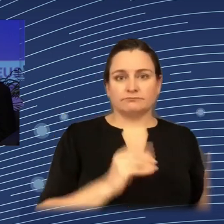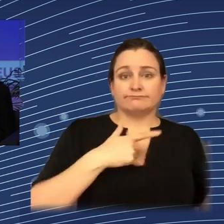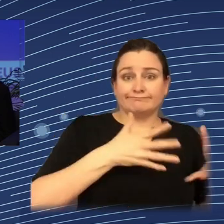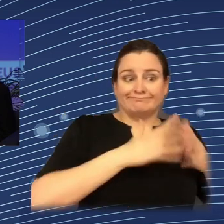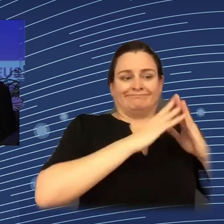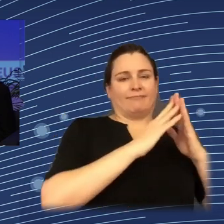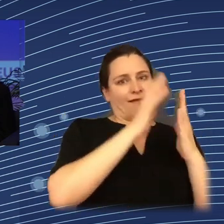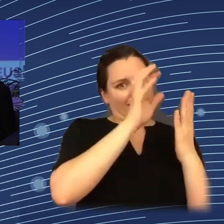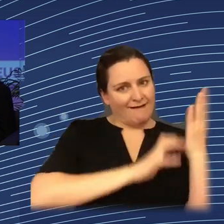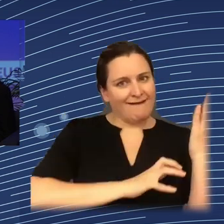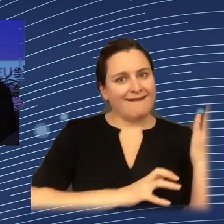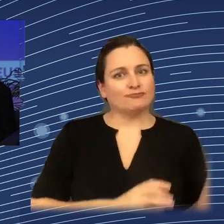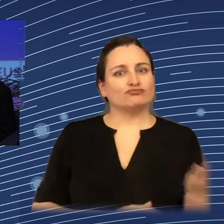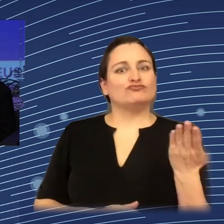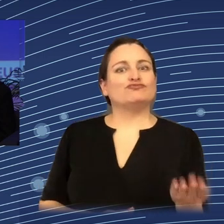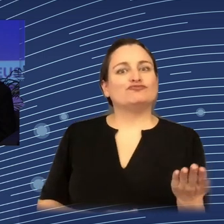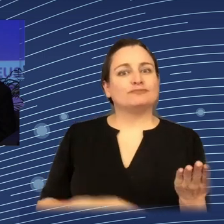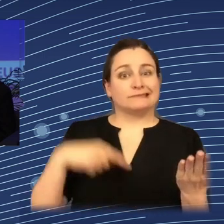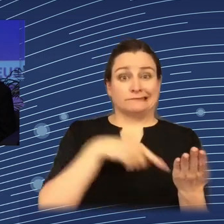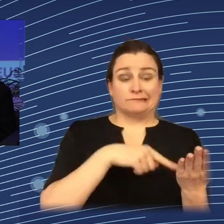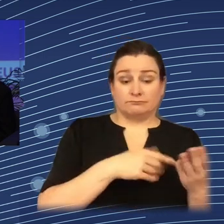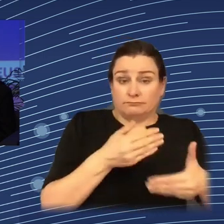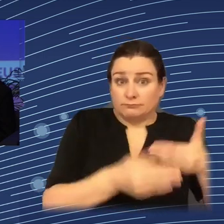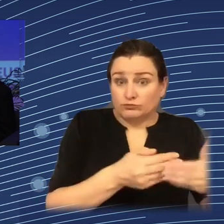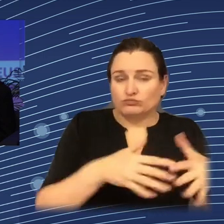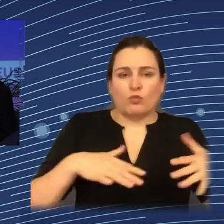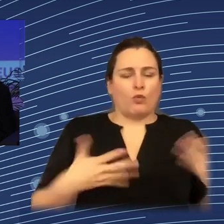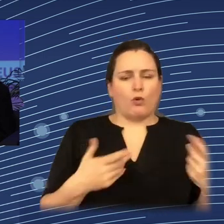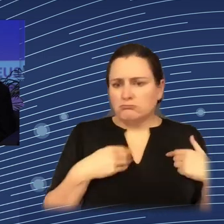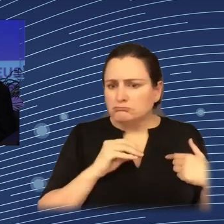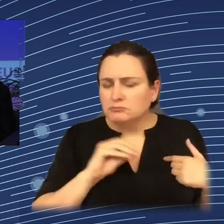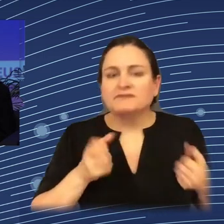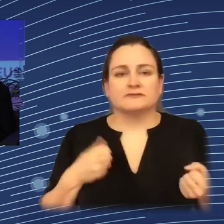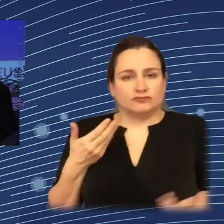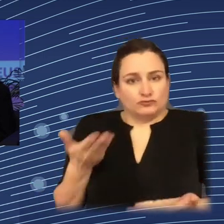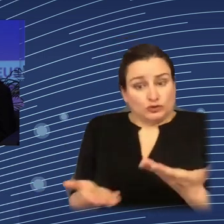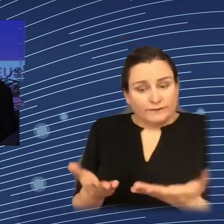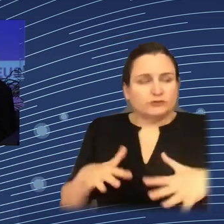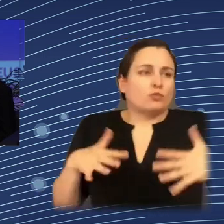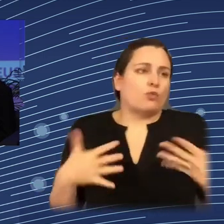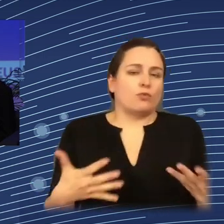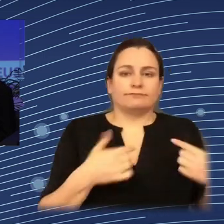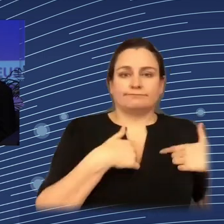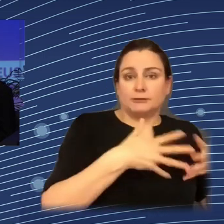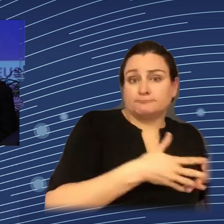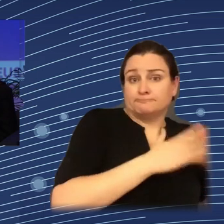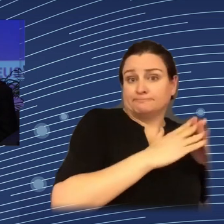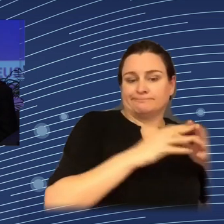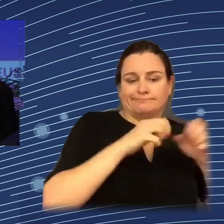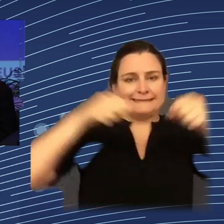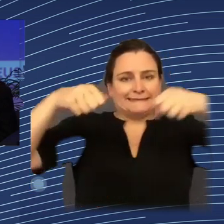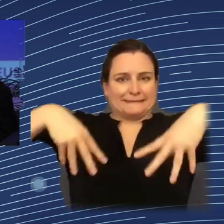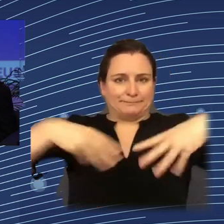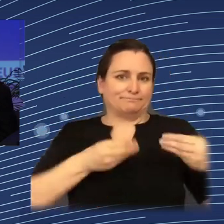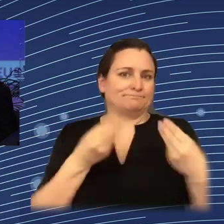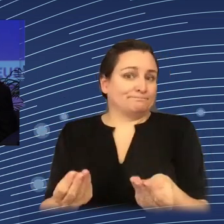And this solution can be a process, can be a service, can be a system and so on. So, according to this